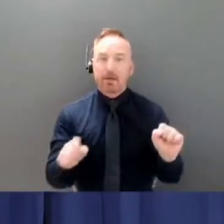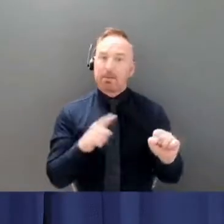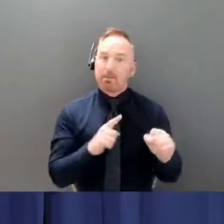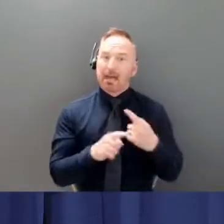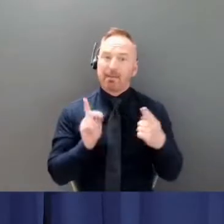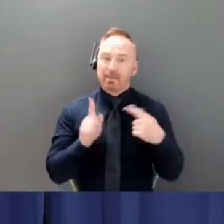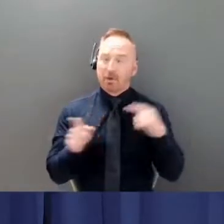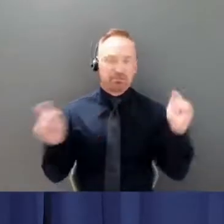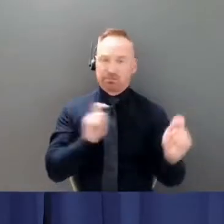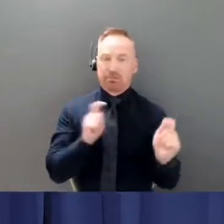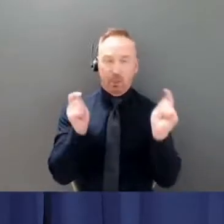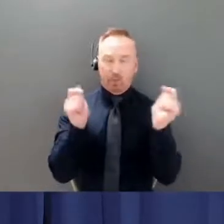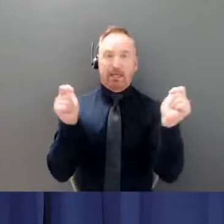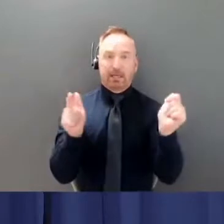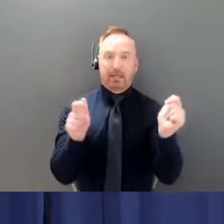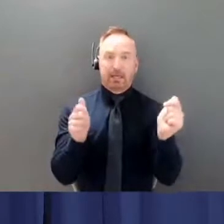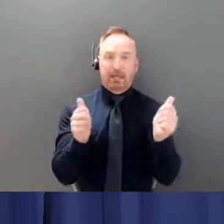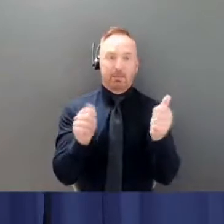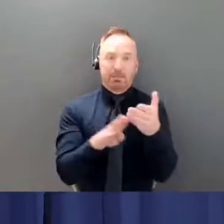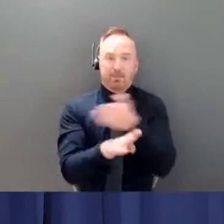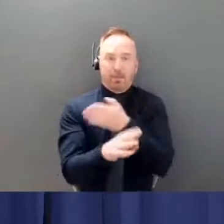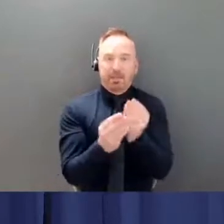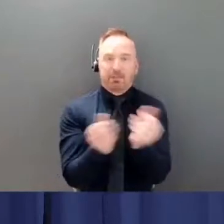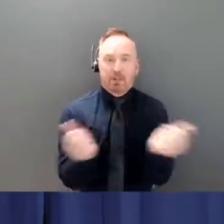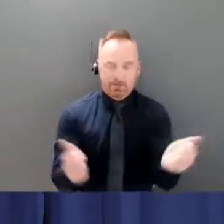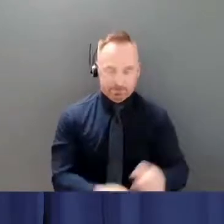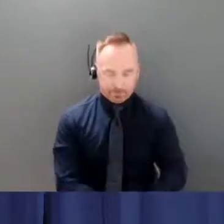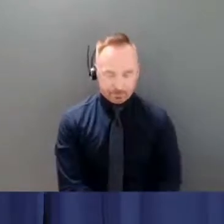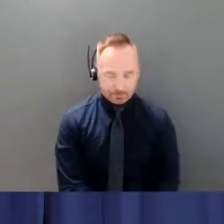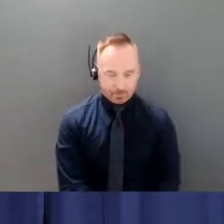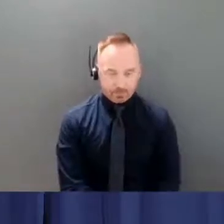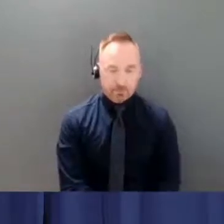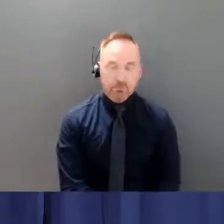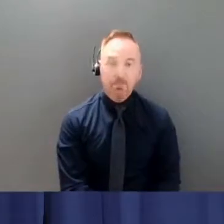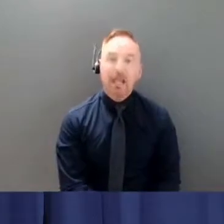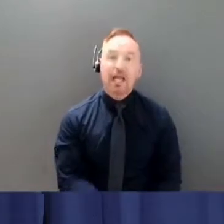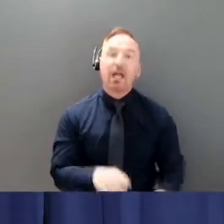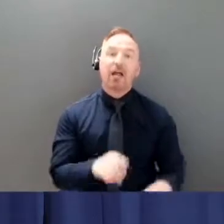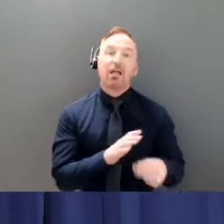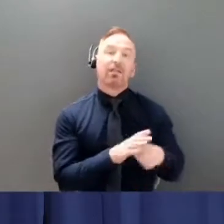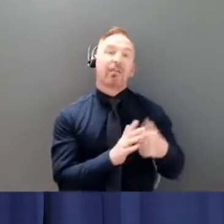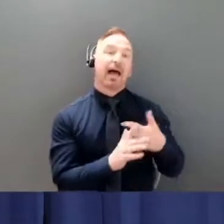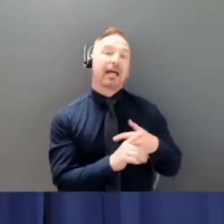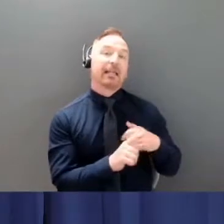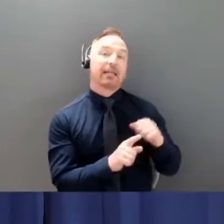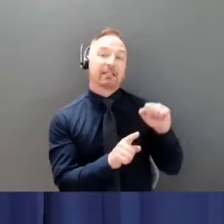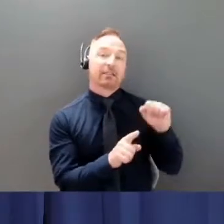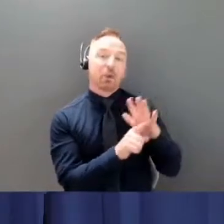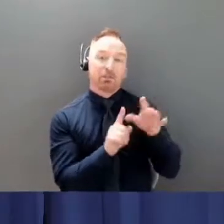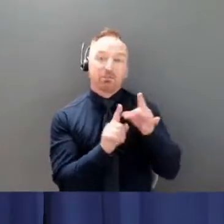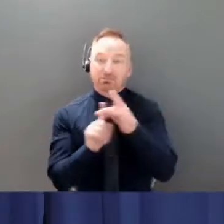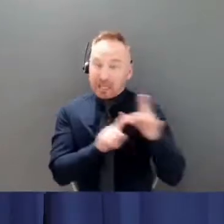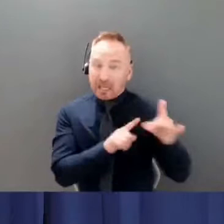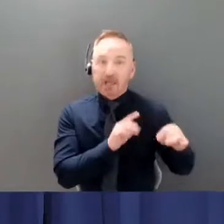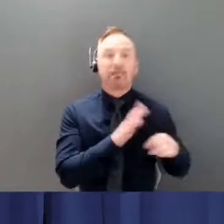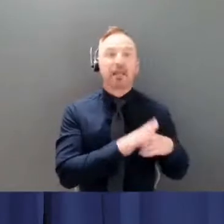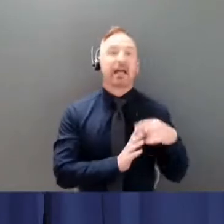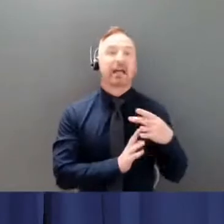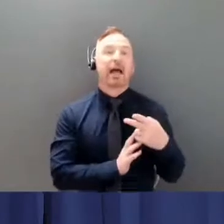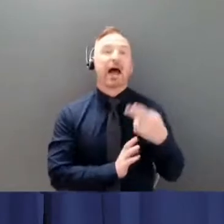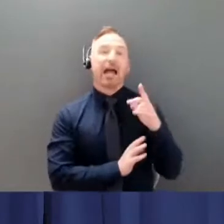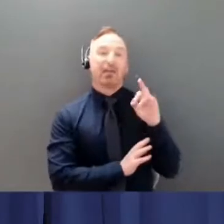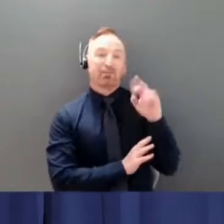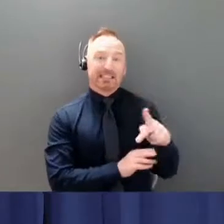resolve. The extent of these exposures have required high-risk contacts to self-isolate and get tested